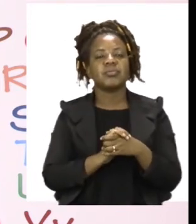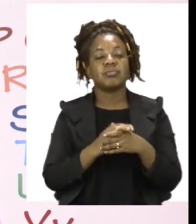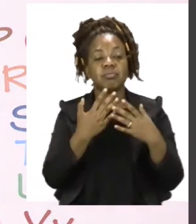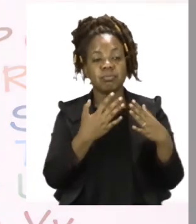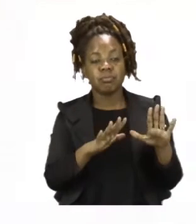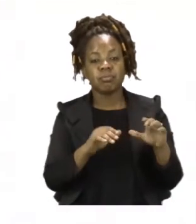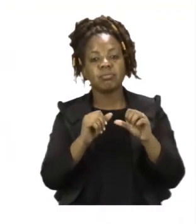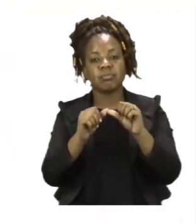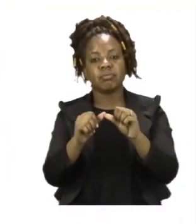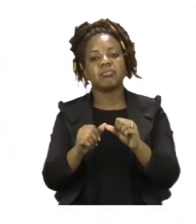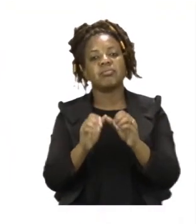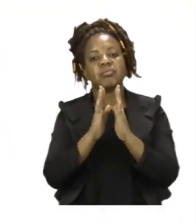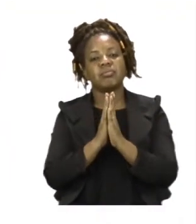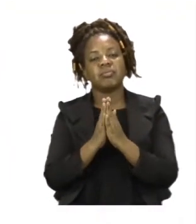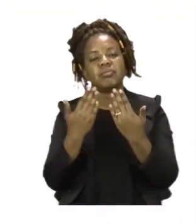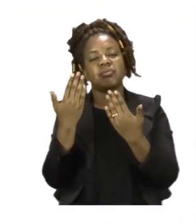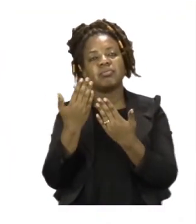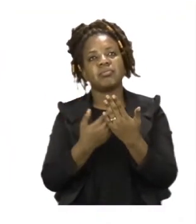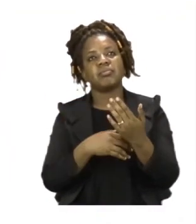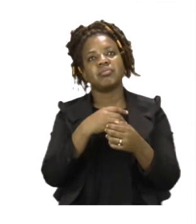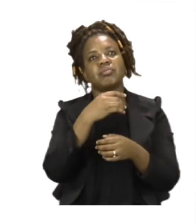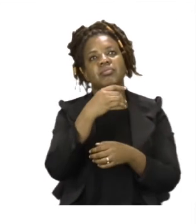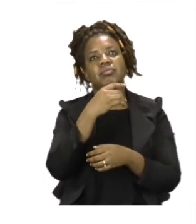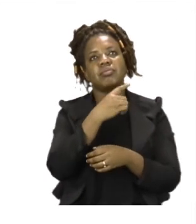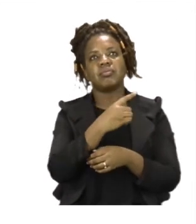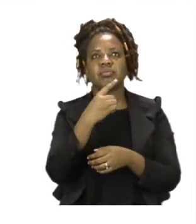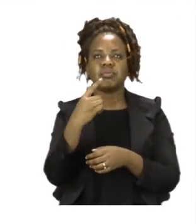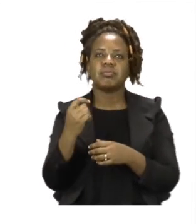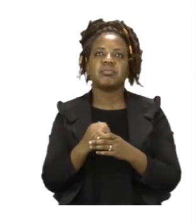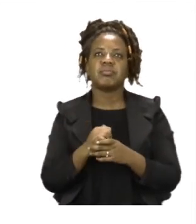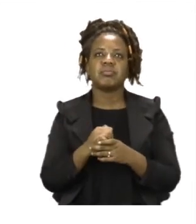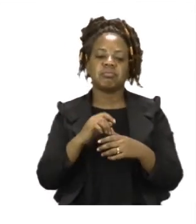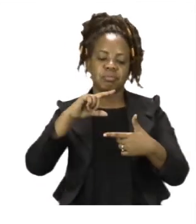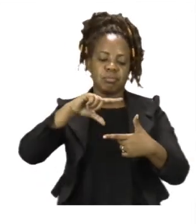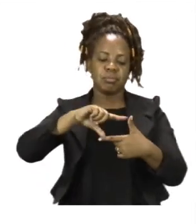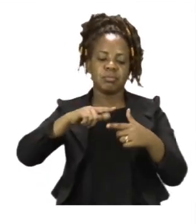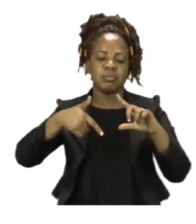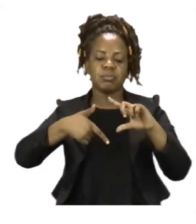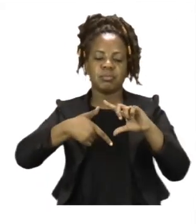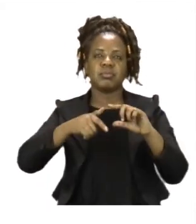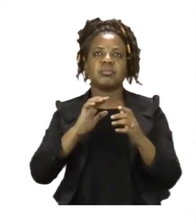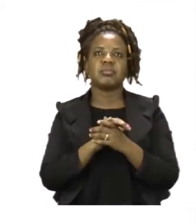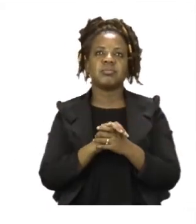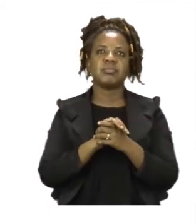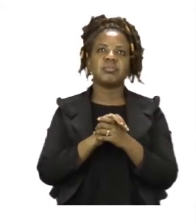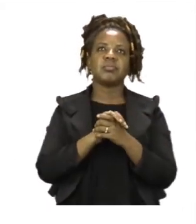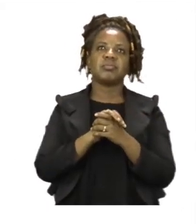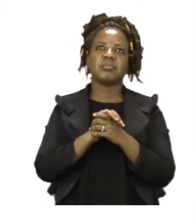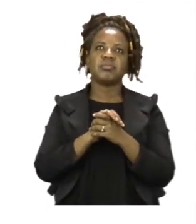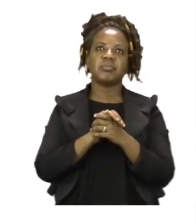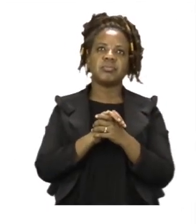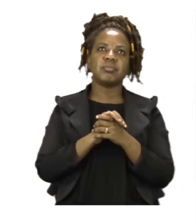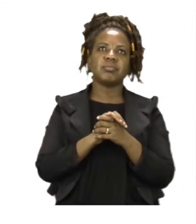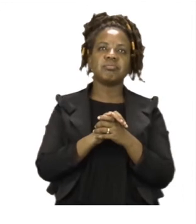11. On page 11 we are doing shapes. Today we are going to talk about a